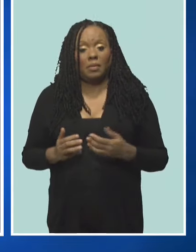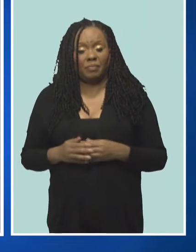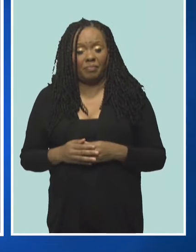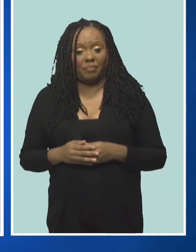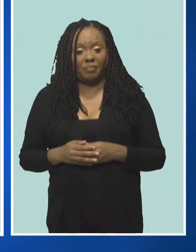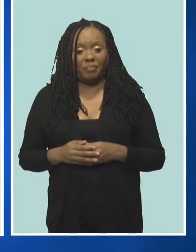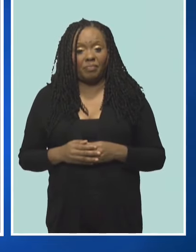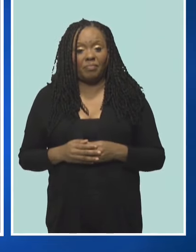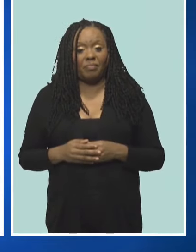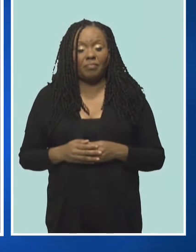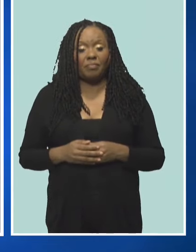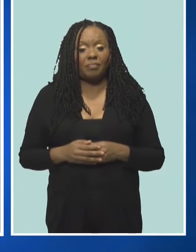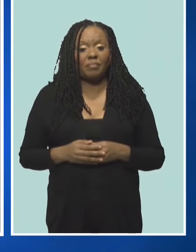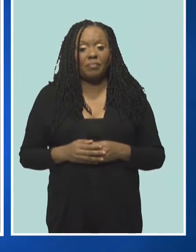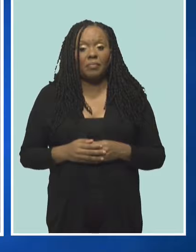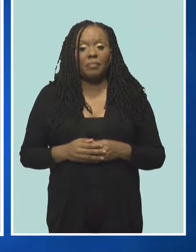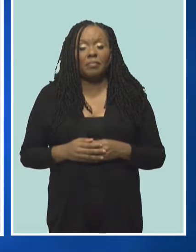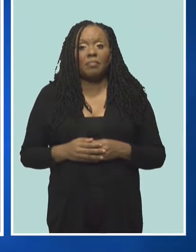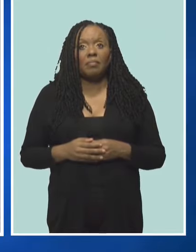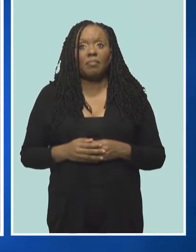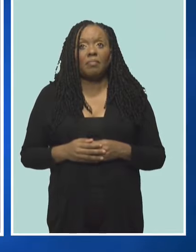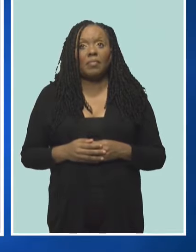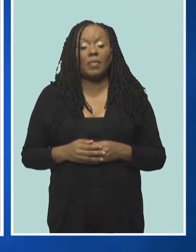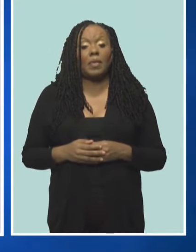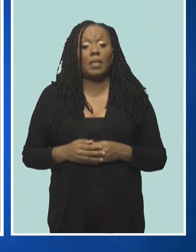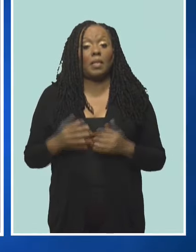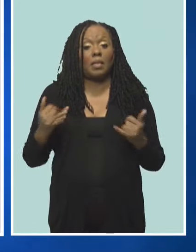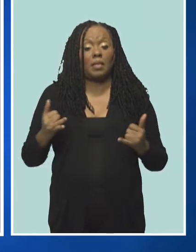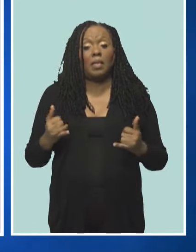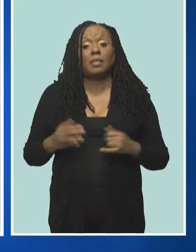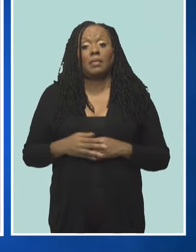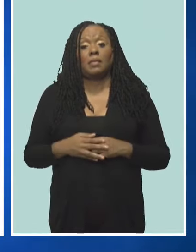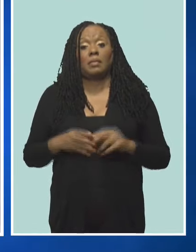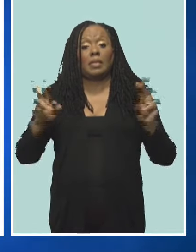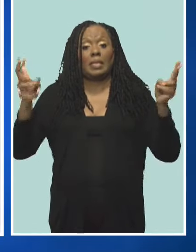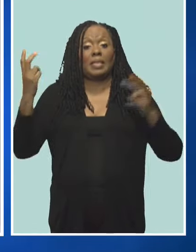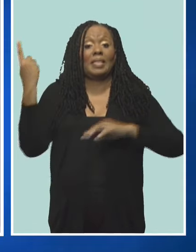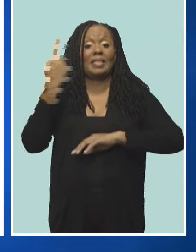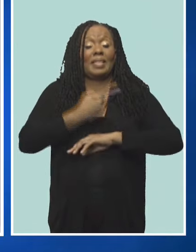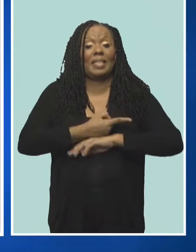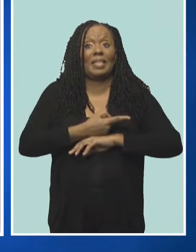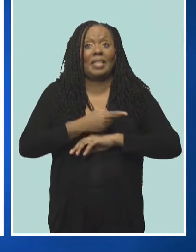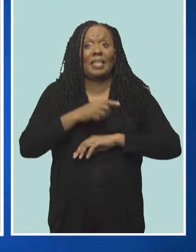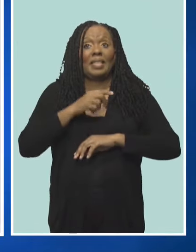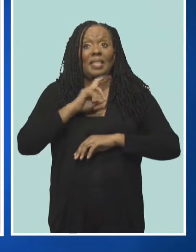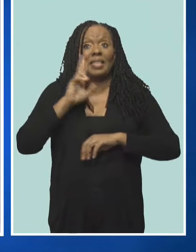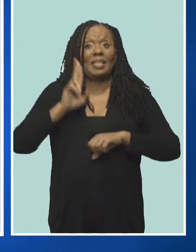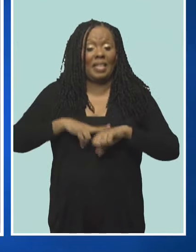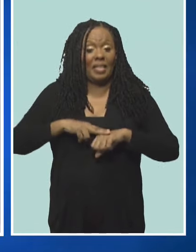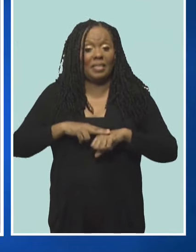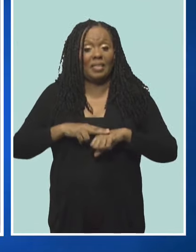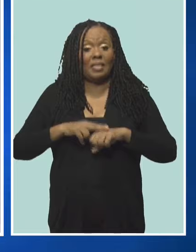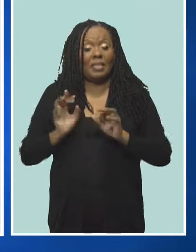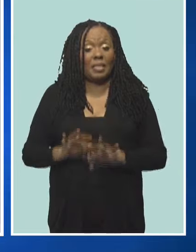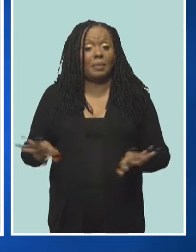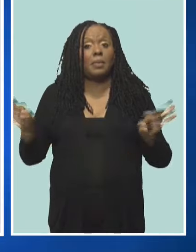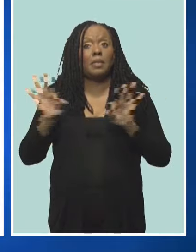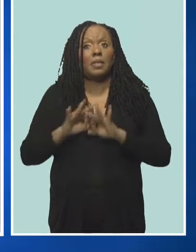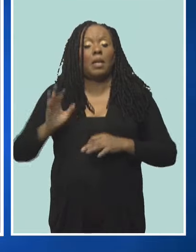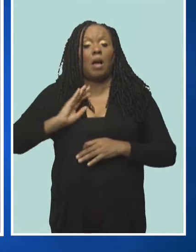for the Day of National Significance 2024, our theme is